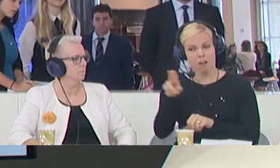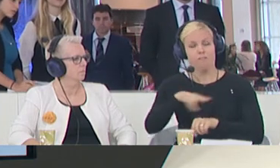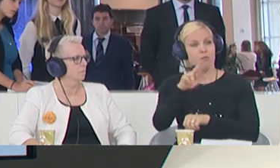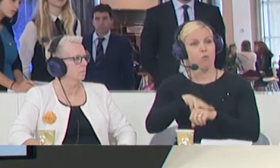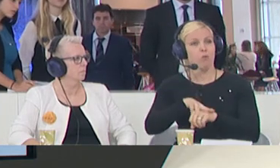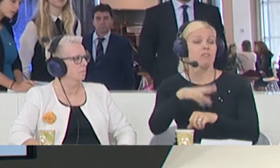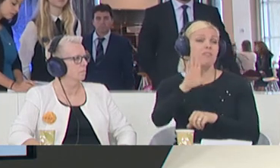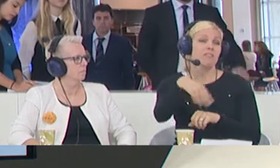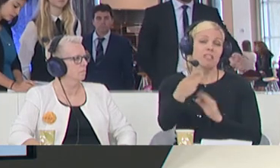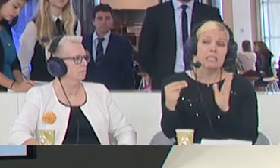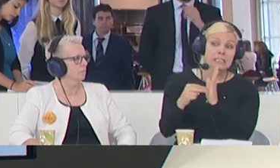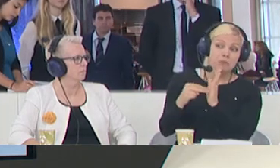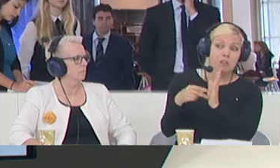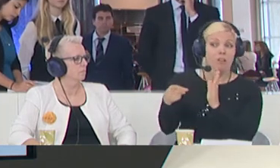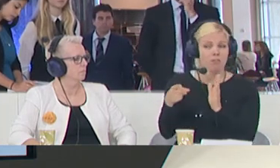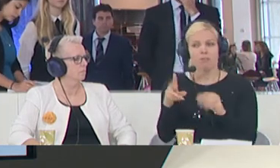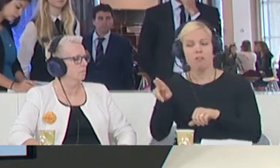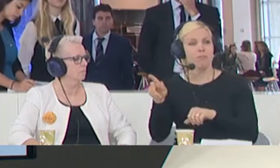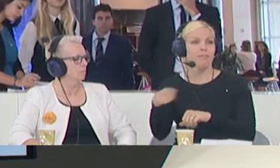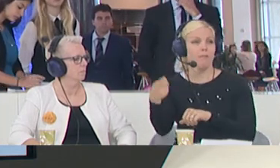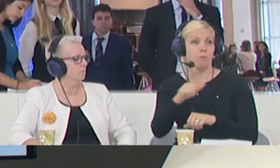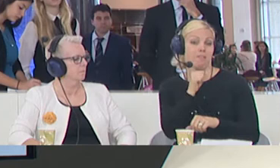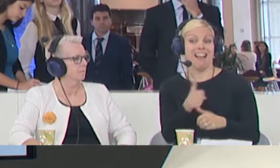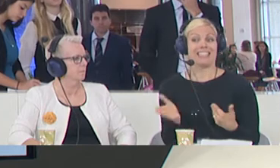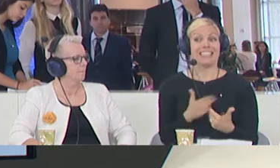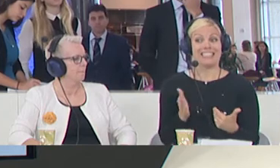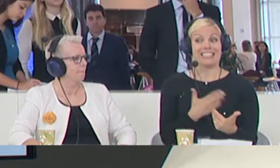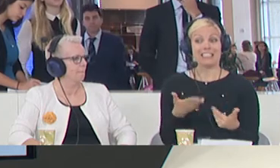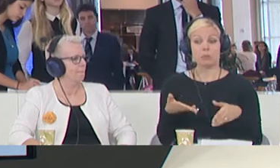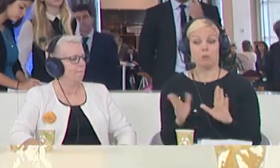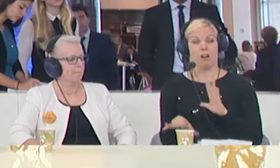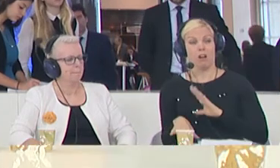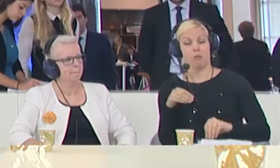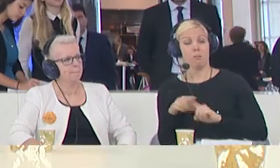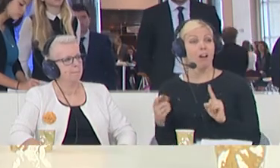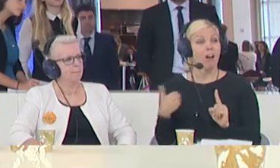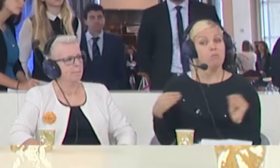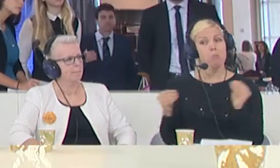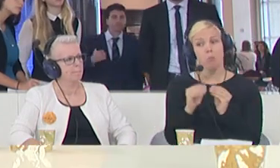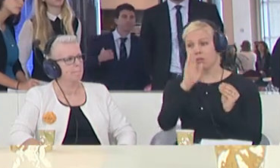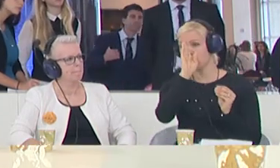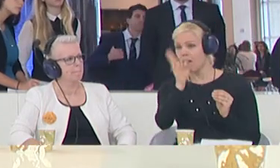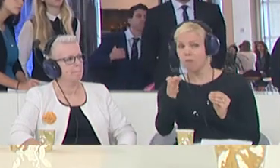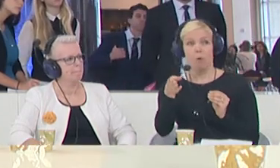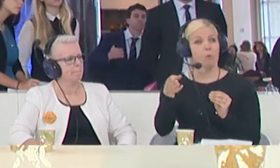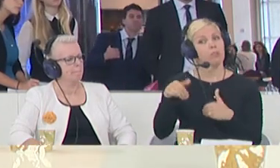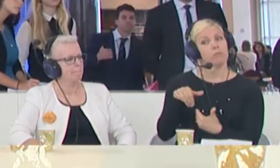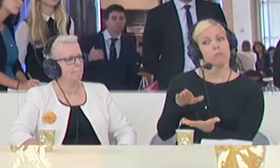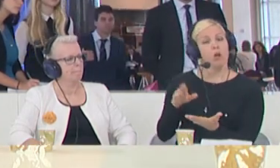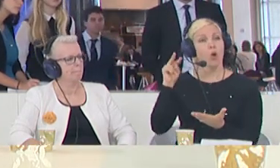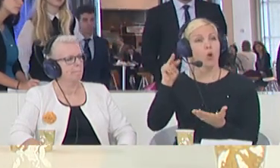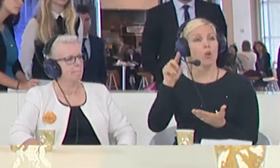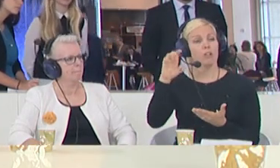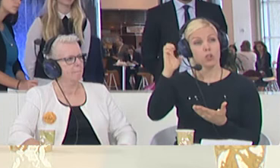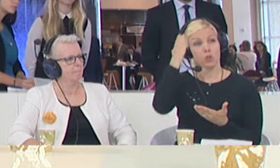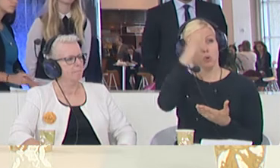easy way out there. But there's other things that are more straightforward to do. For example, if we look at the European agricultural policy that